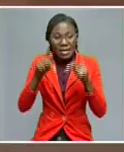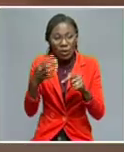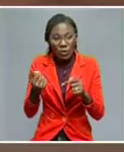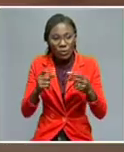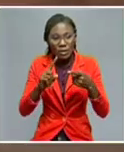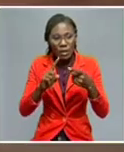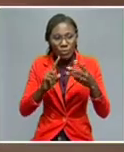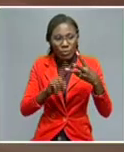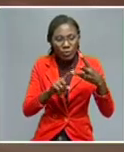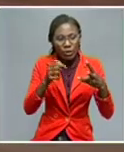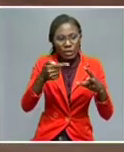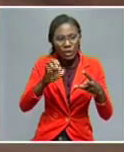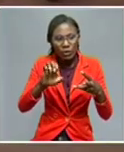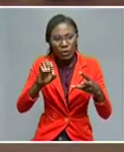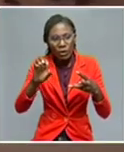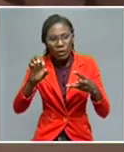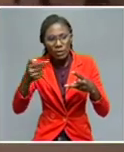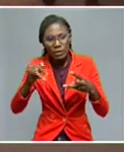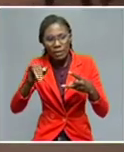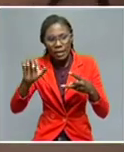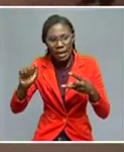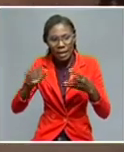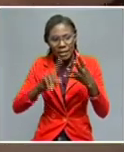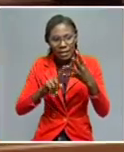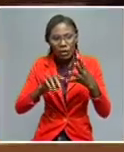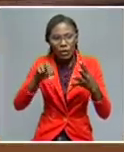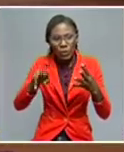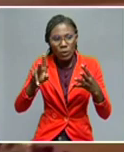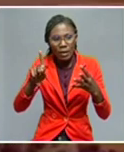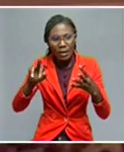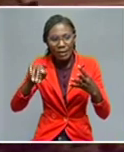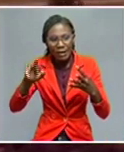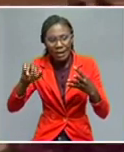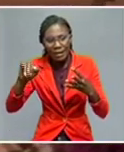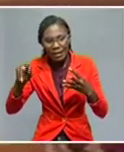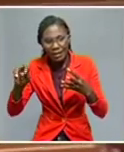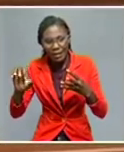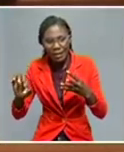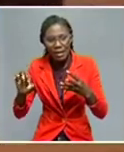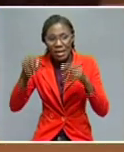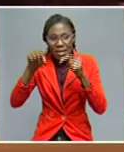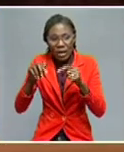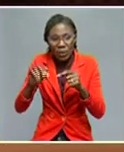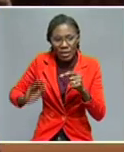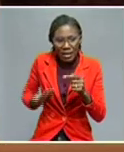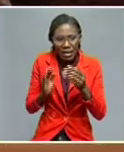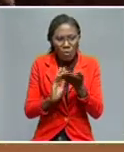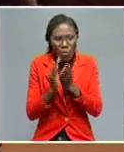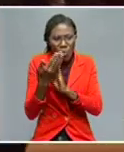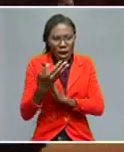and Ukraine Ukraine with aspirations to become members of NATO.